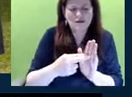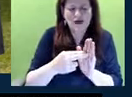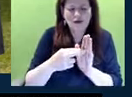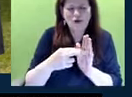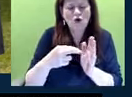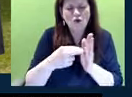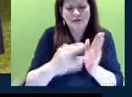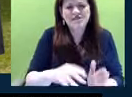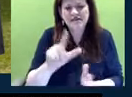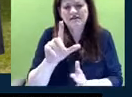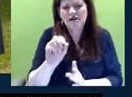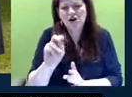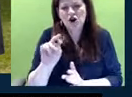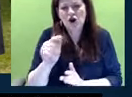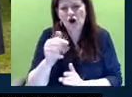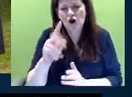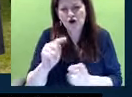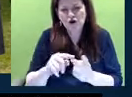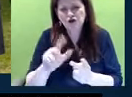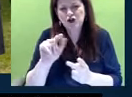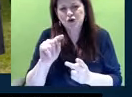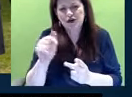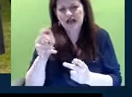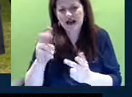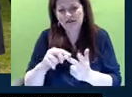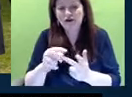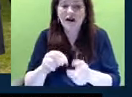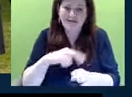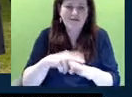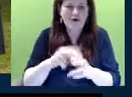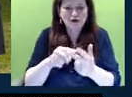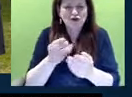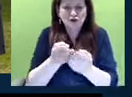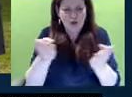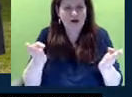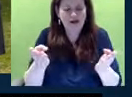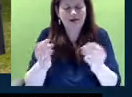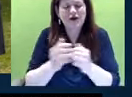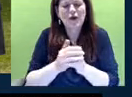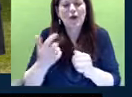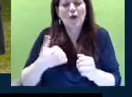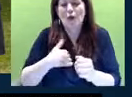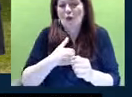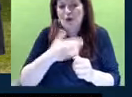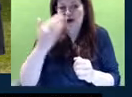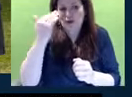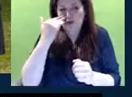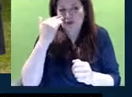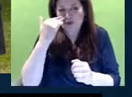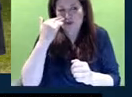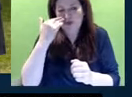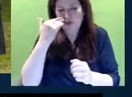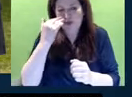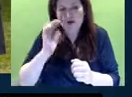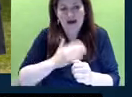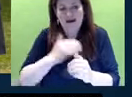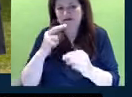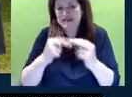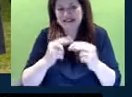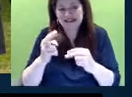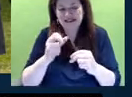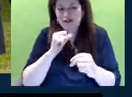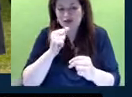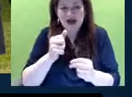our Lieutenant Governor, and of course all of you. And we knew that our facilities were not